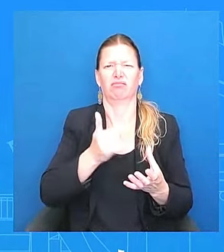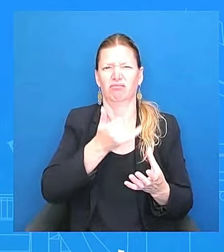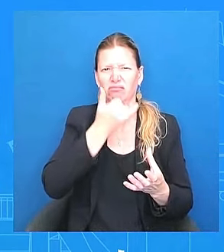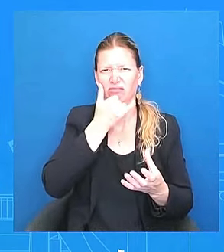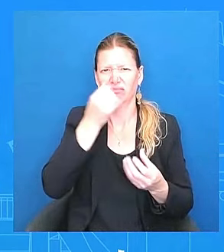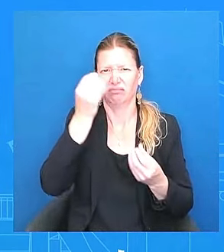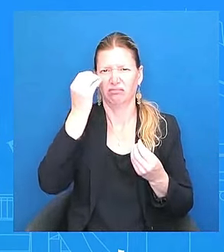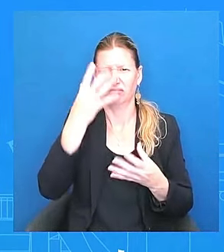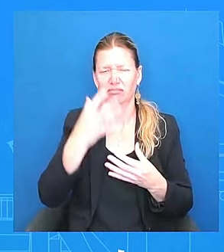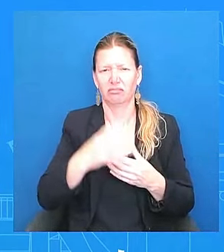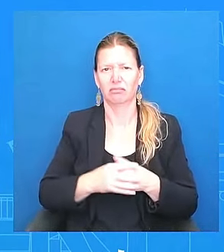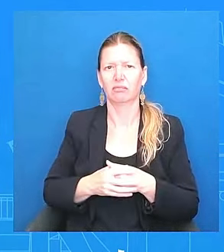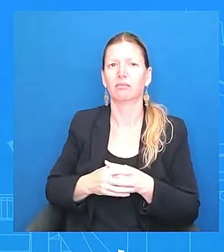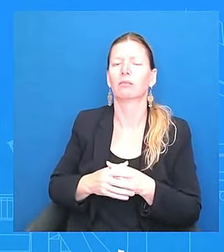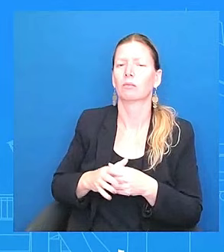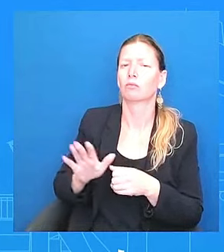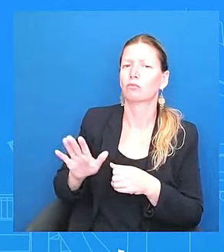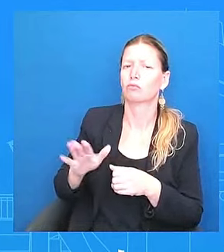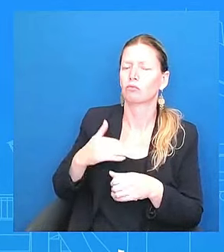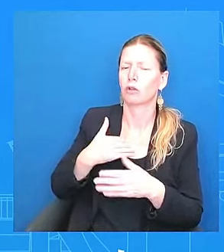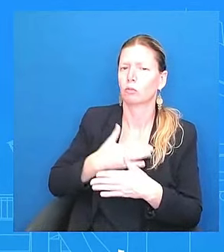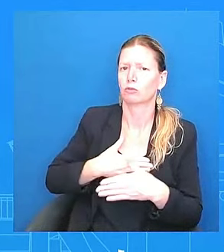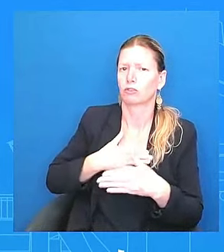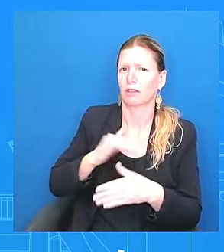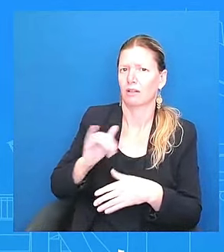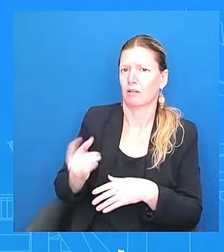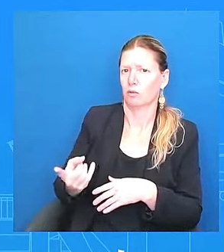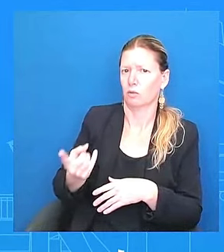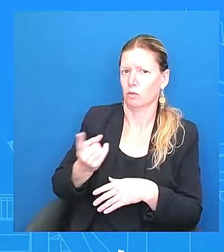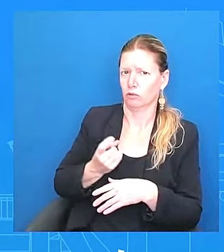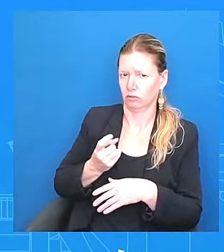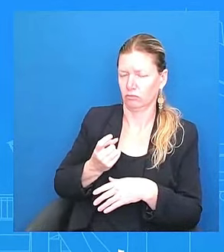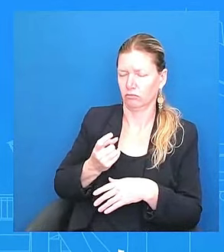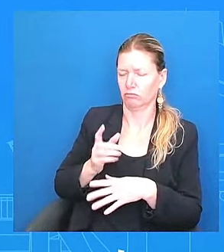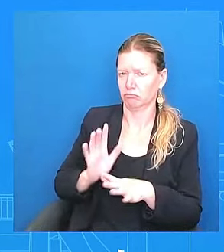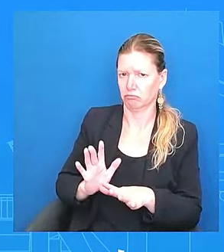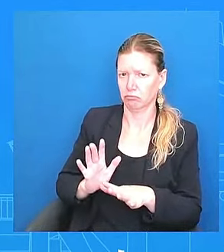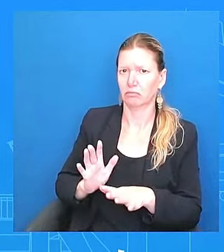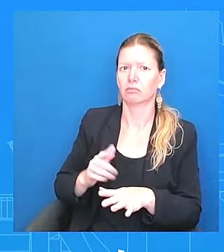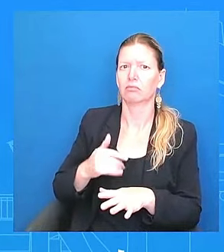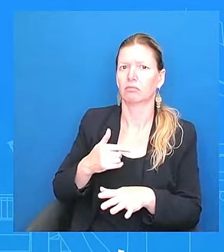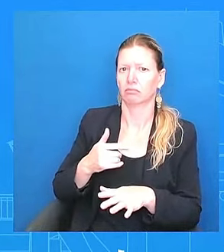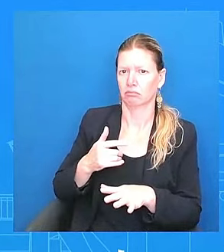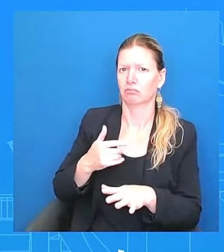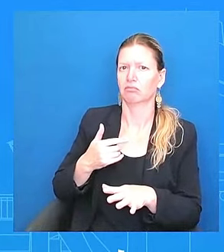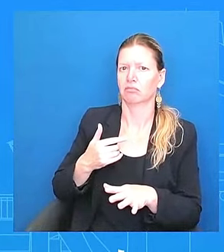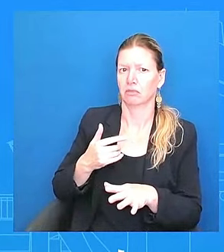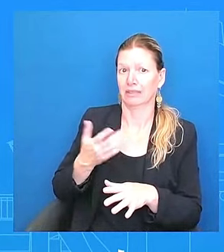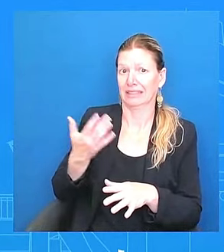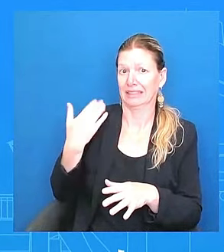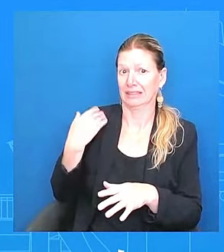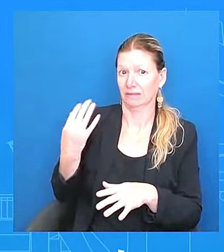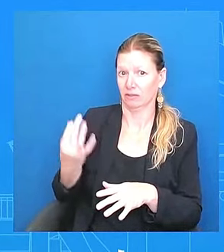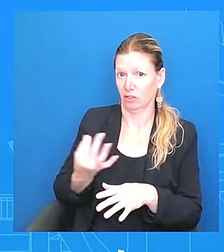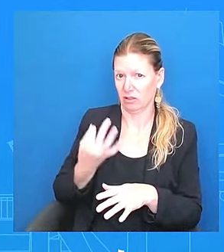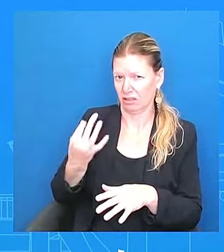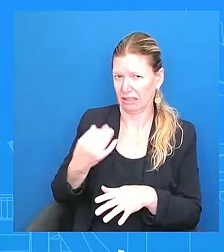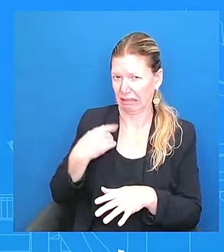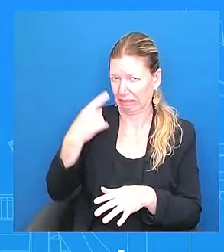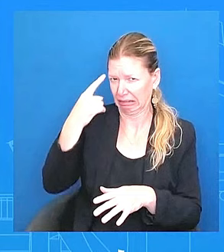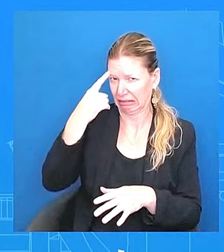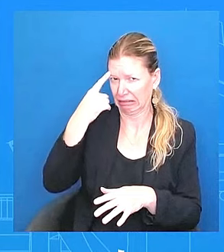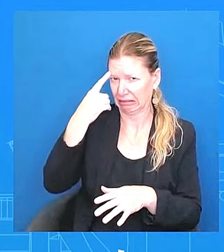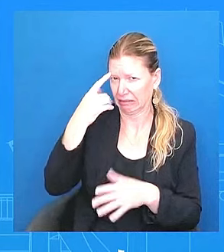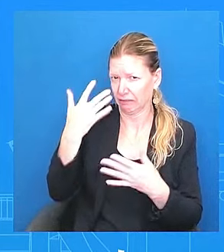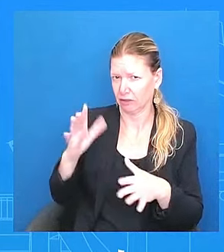believe. And I said this, and I'll just reiterate this now. And again, I appreciate the opportunity. Look, the president cares deeply